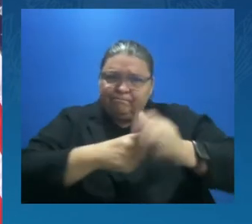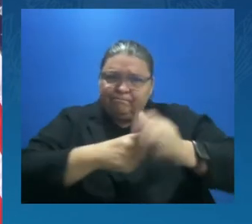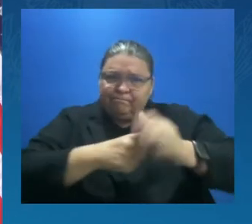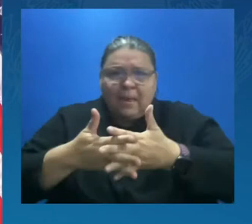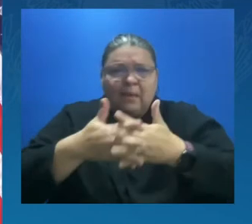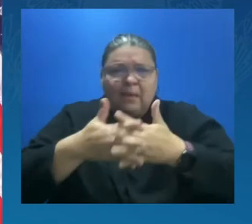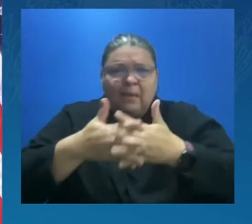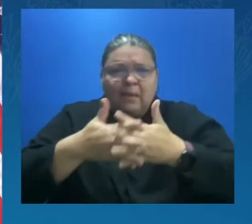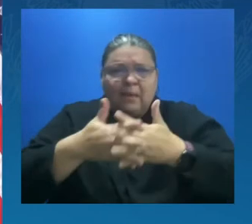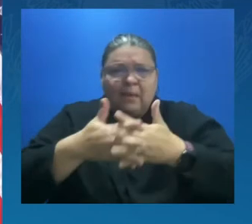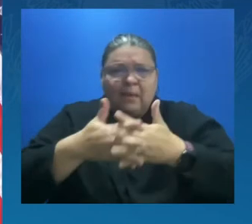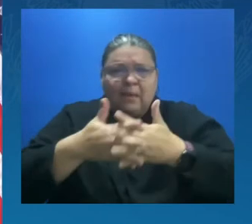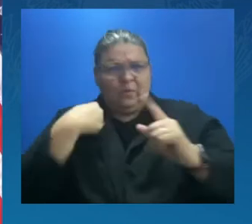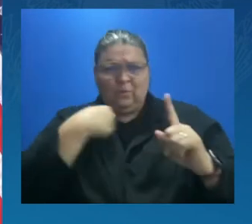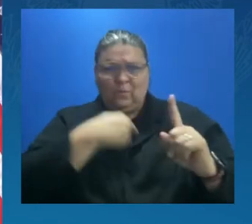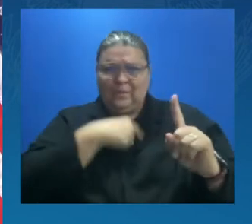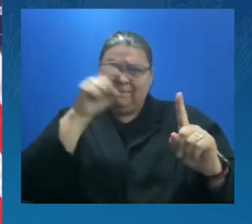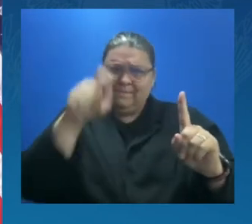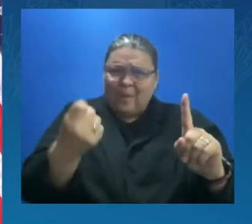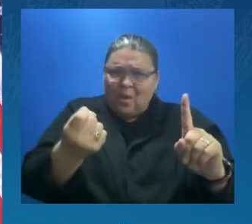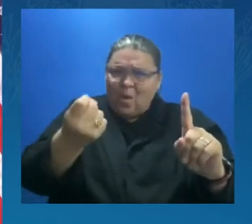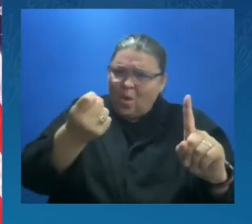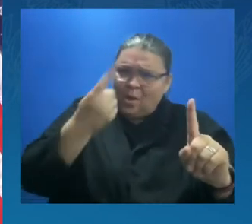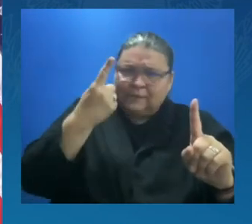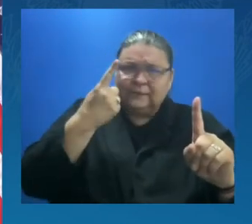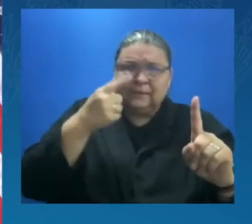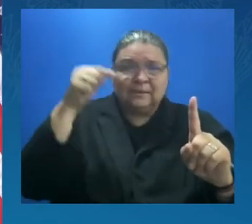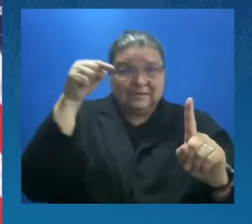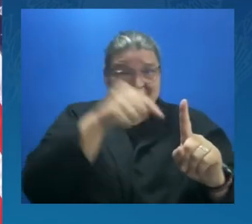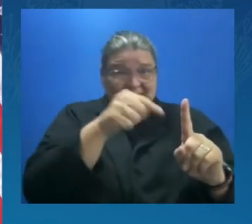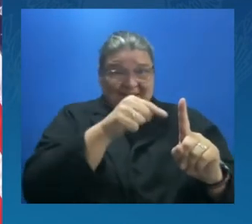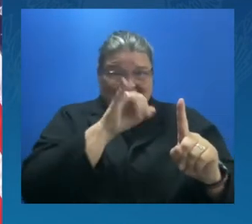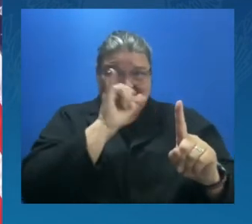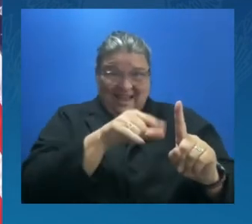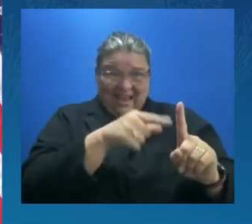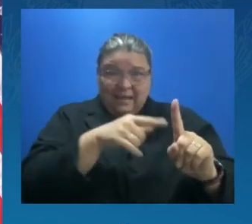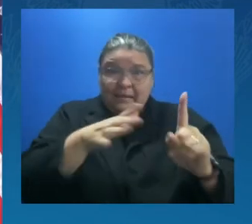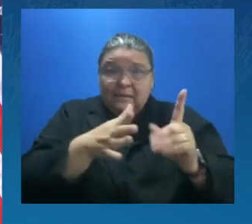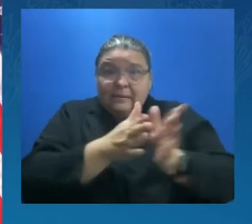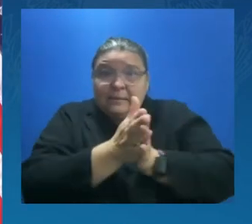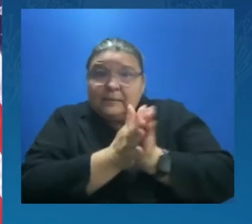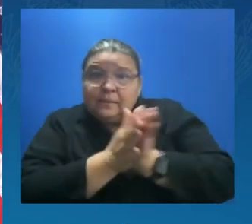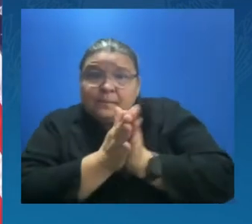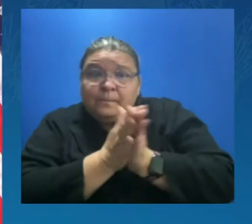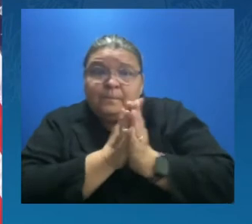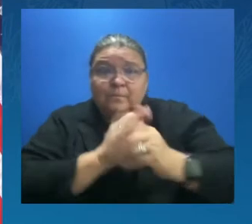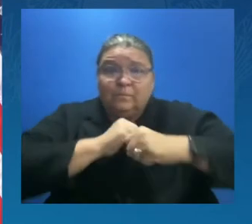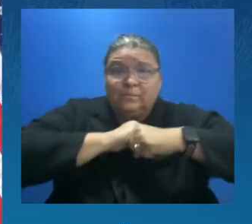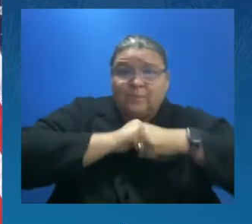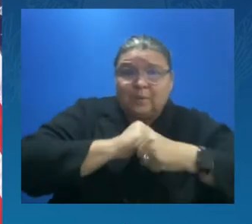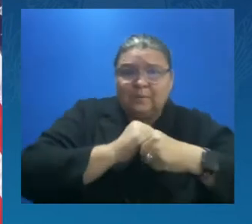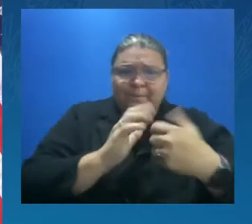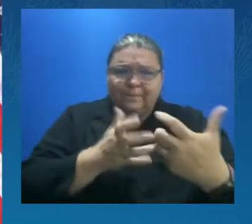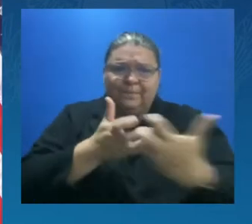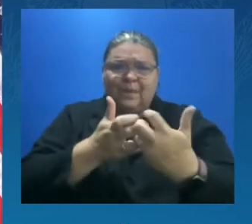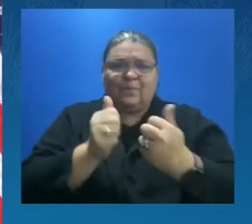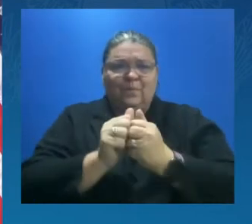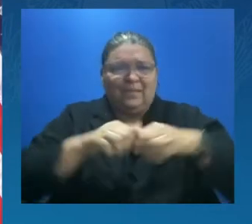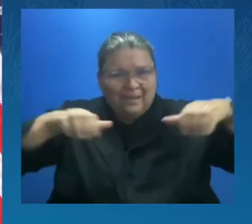match that desire with action, and that we must act now.